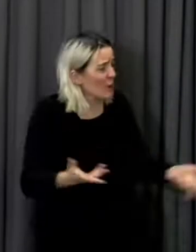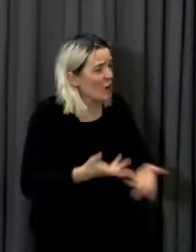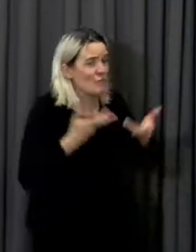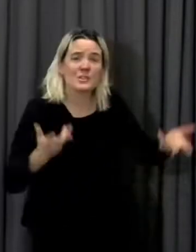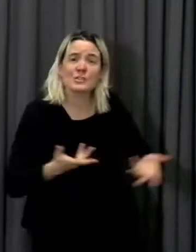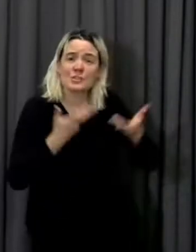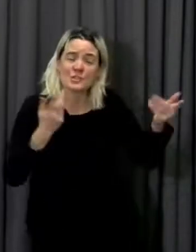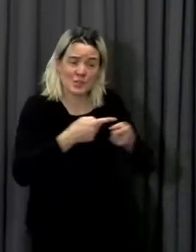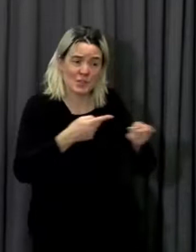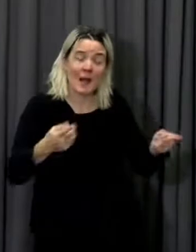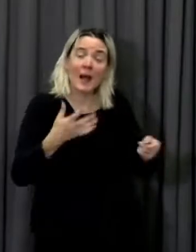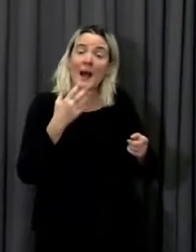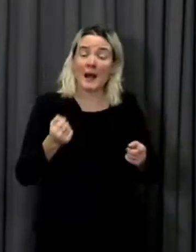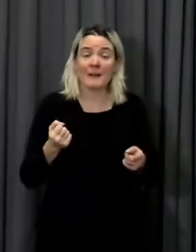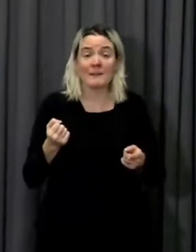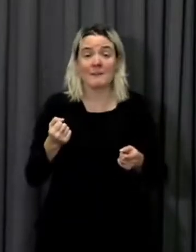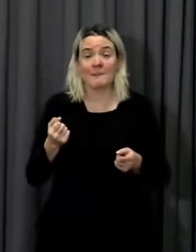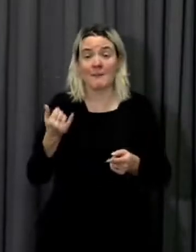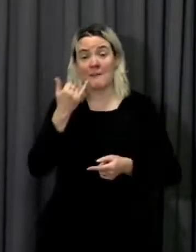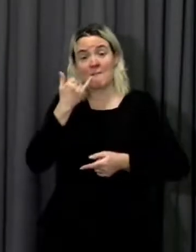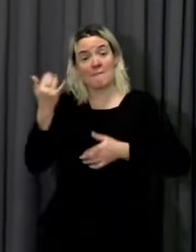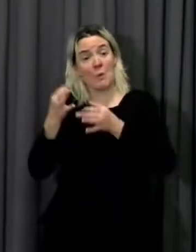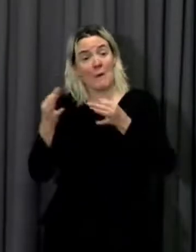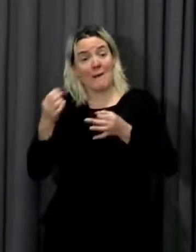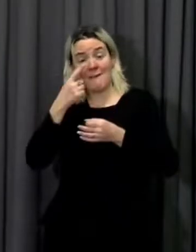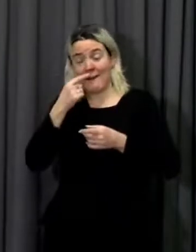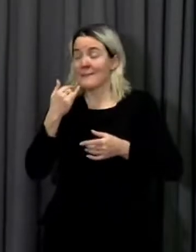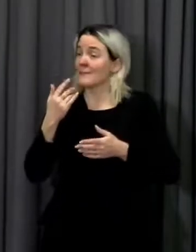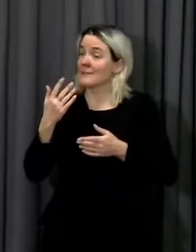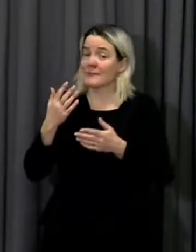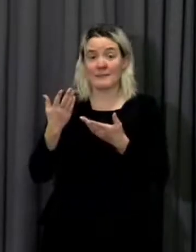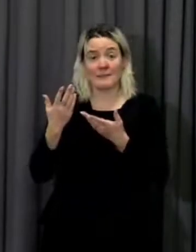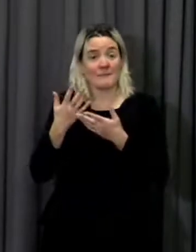24-7 and I would encourage people to use that.